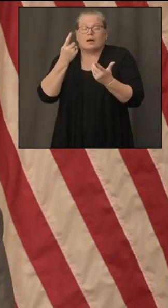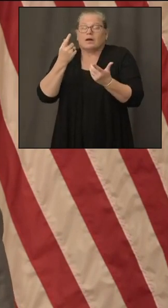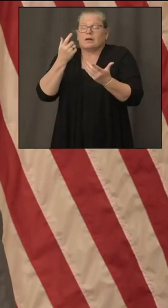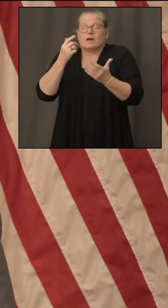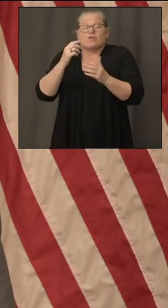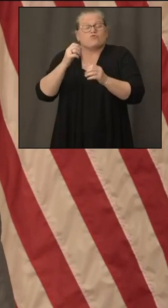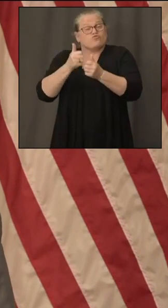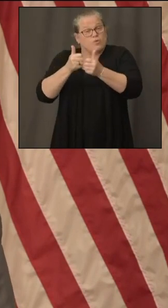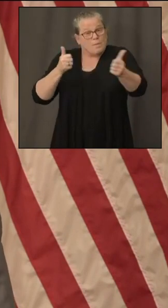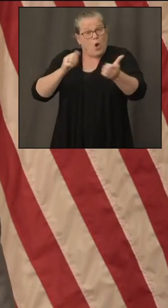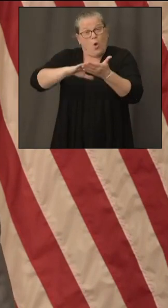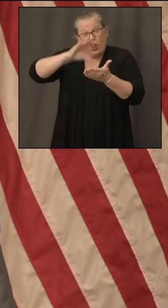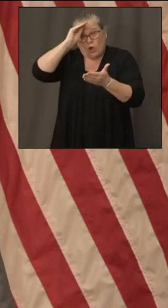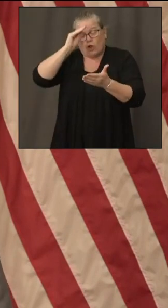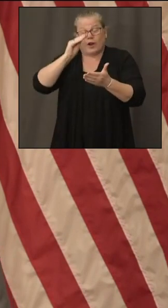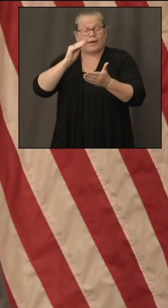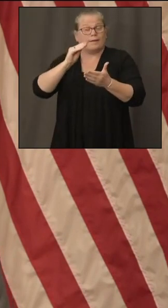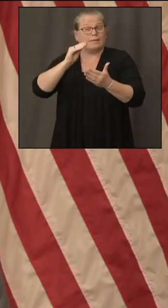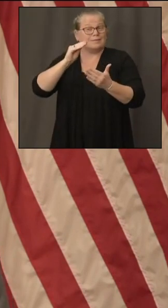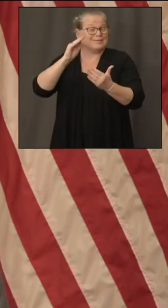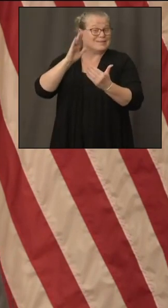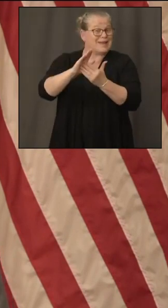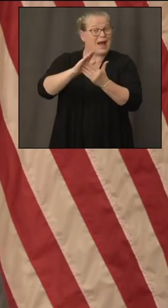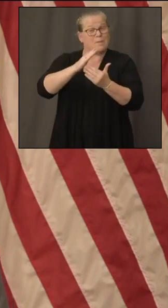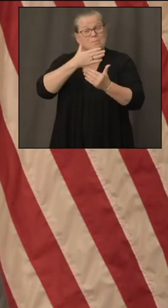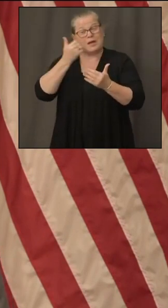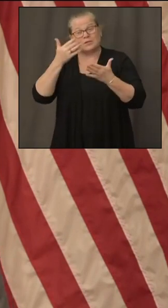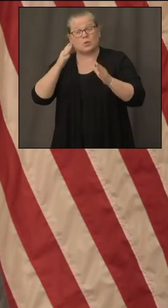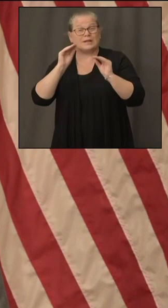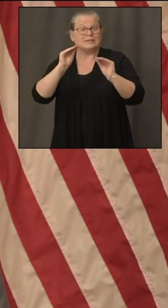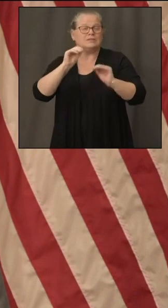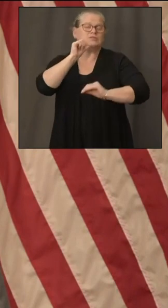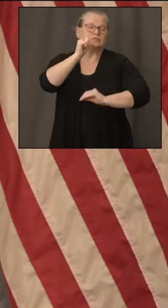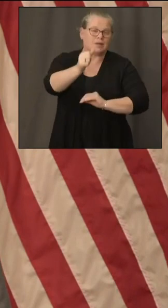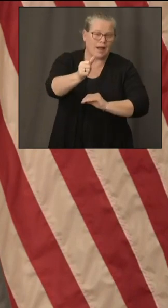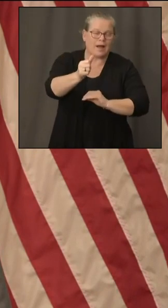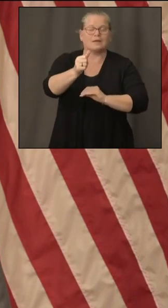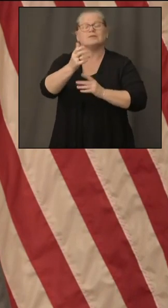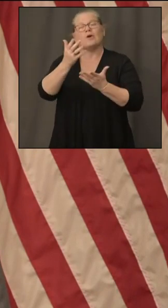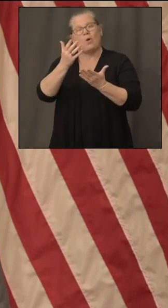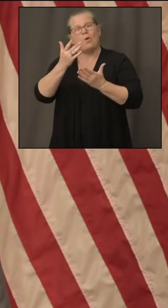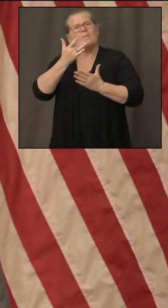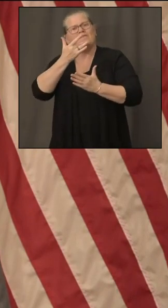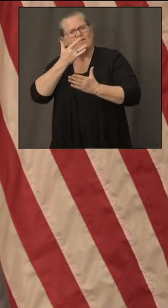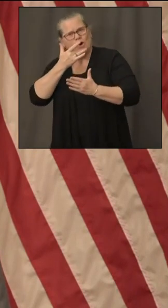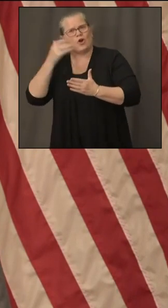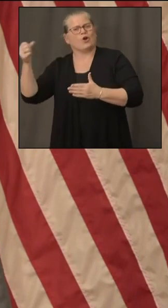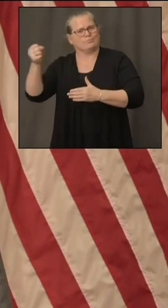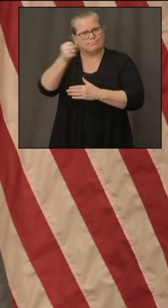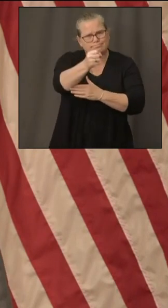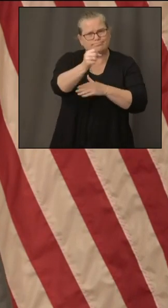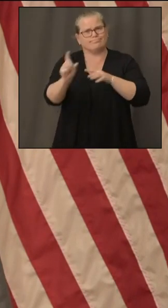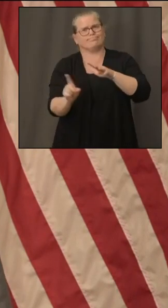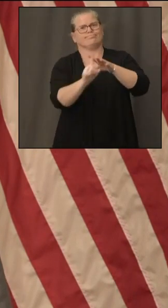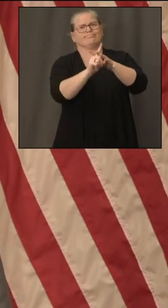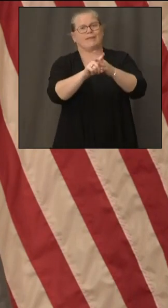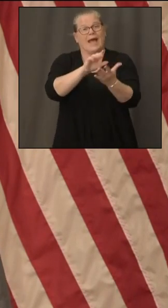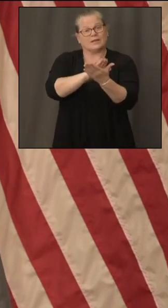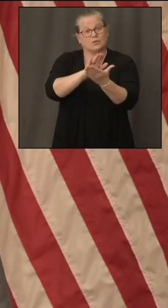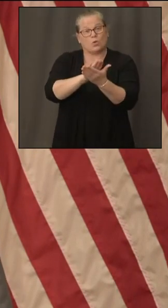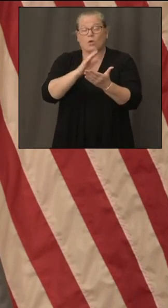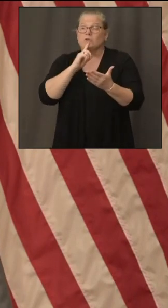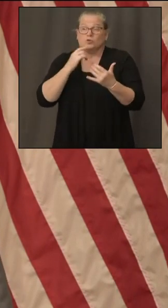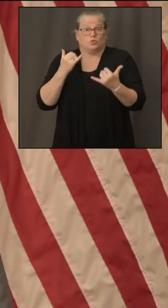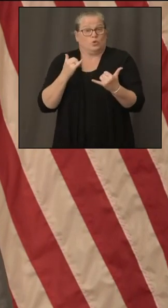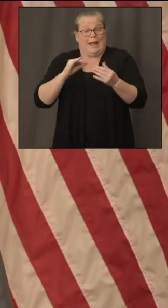for students and where possible get the students in to give them that in-school experience and you know thankfully the data supports that i'm really pleased with the data